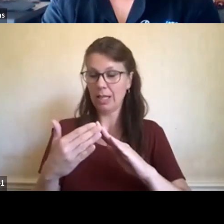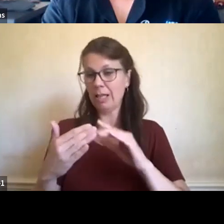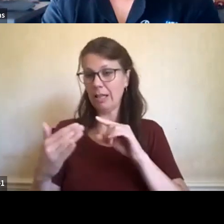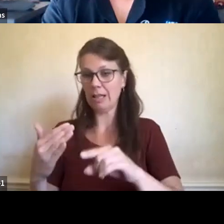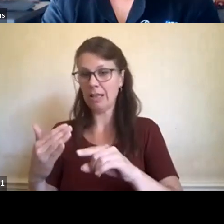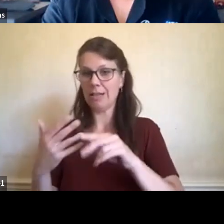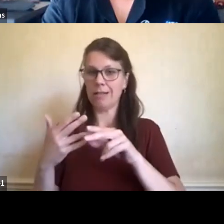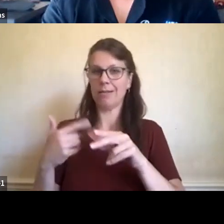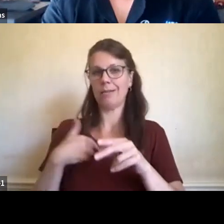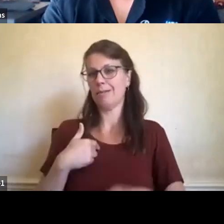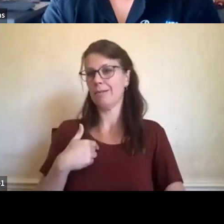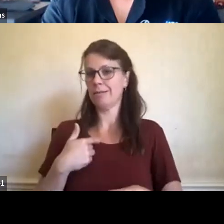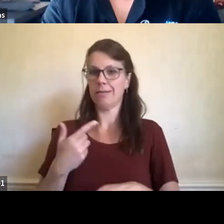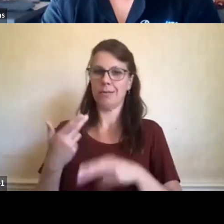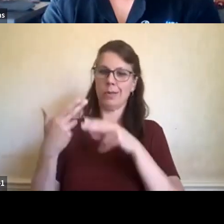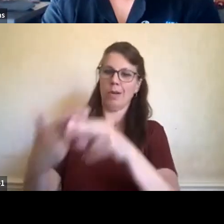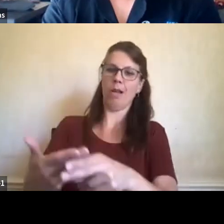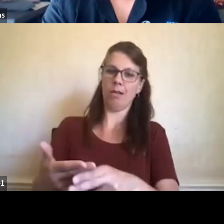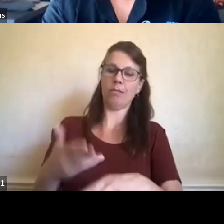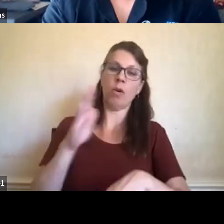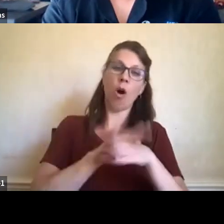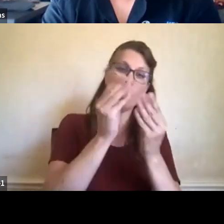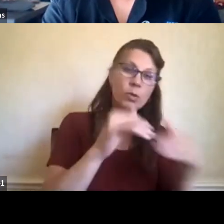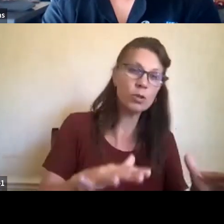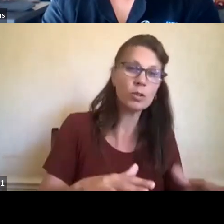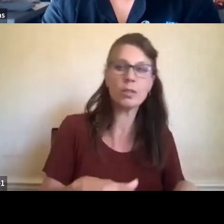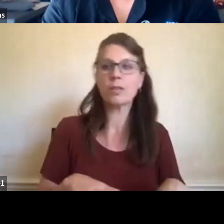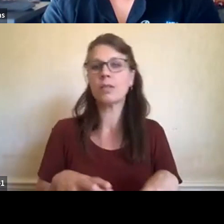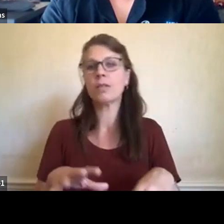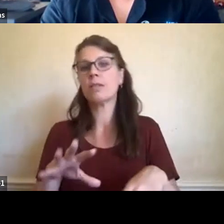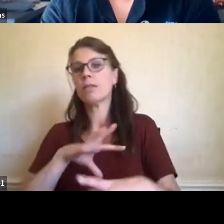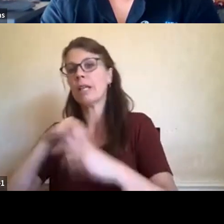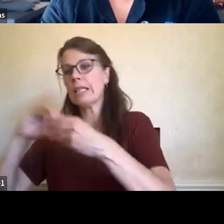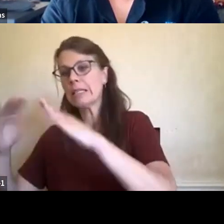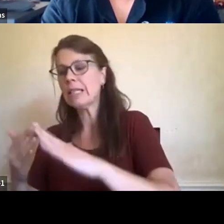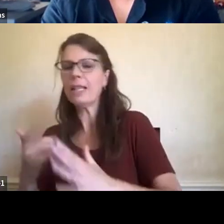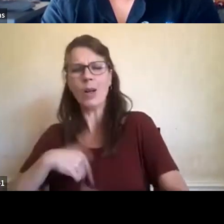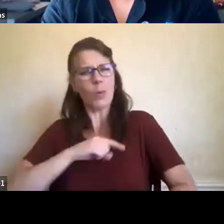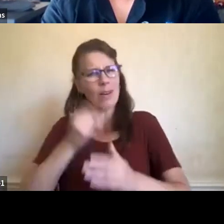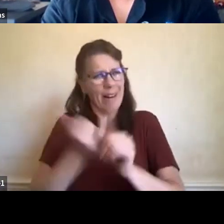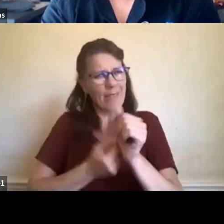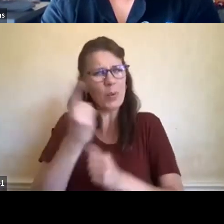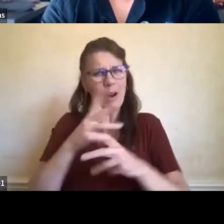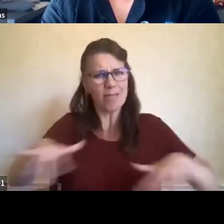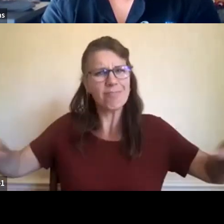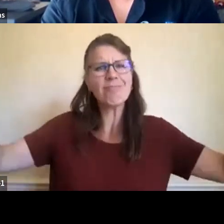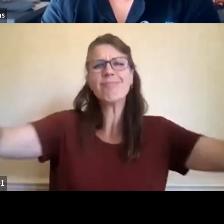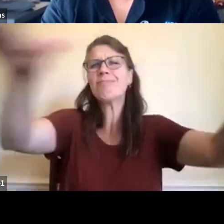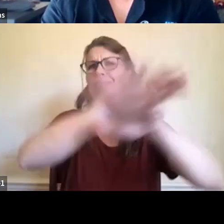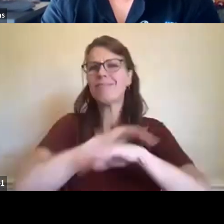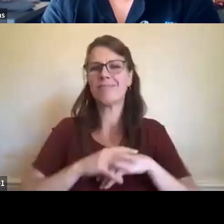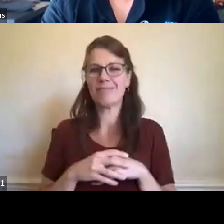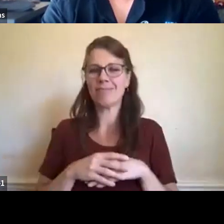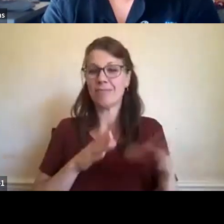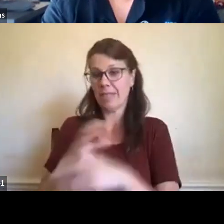dichotomy, like we're, we're everywhere. Yeah. Yeah, absolutely. Thank you. And, and Chief, final